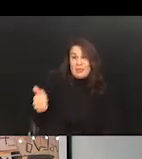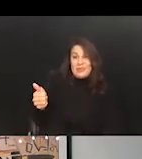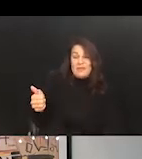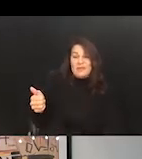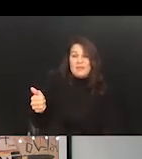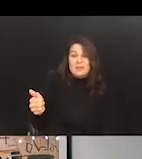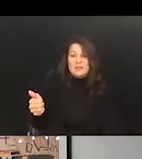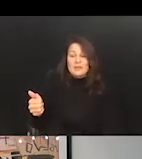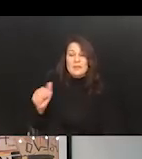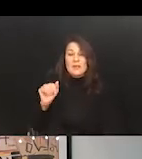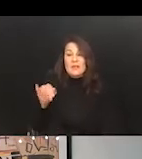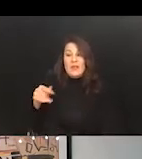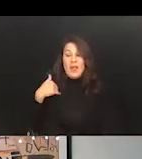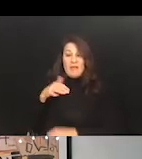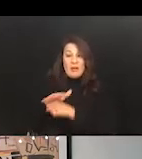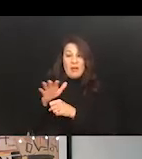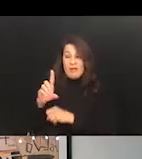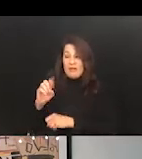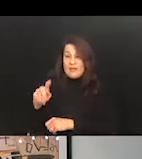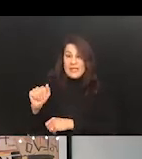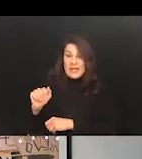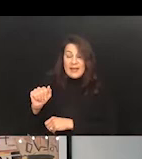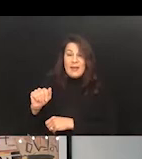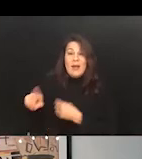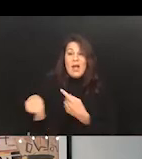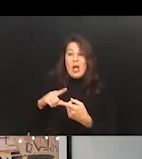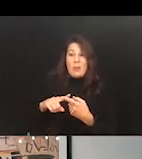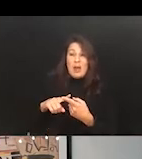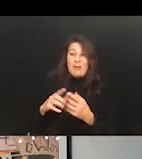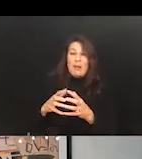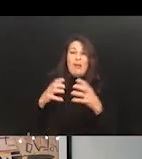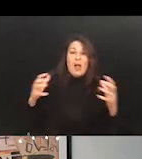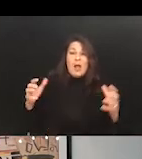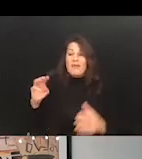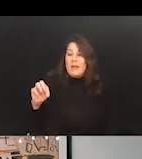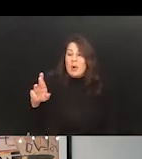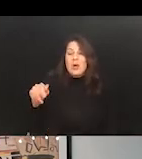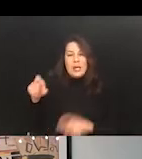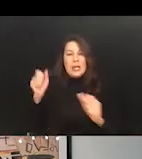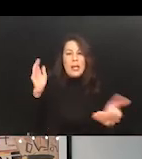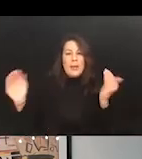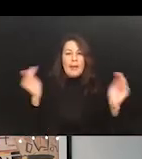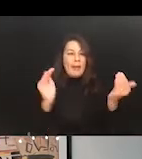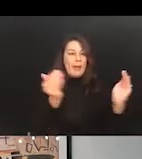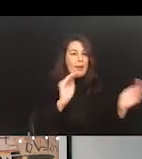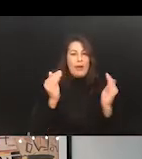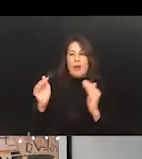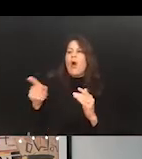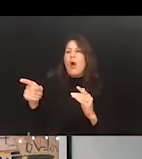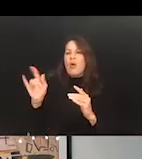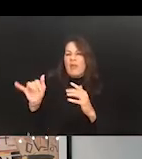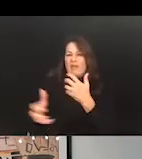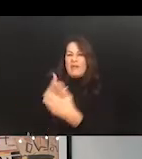can, if there's enough data about lots of MRIs, it can then compare those and say, ah, here's how this one fits.